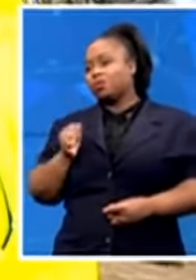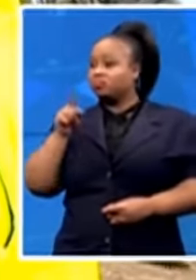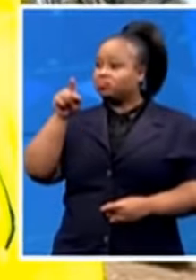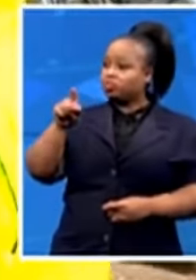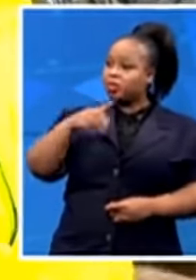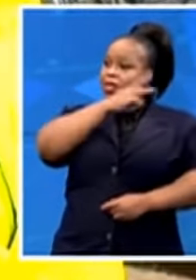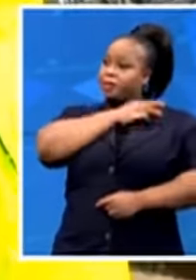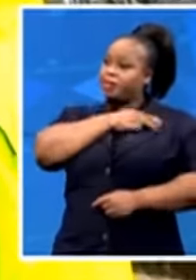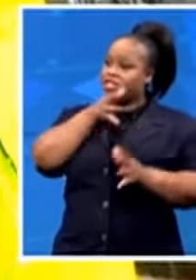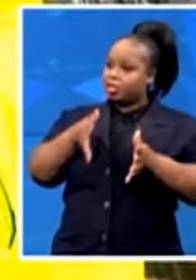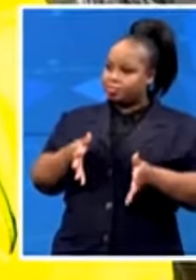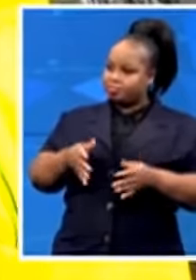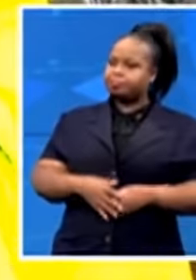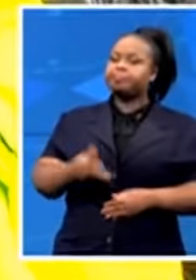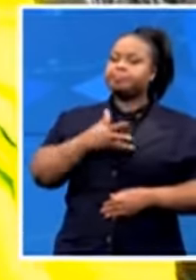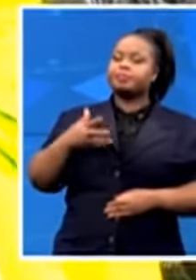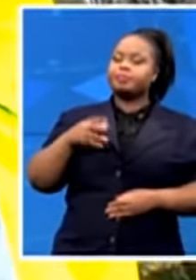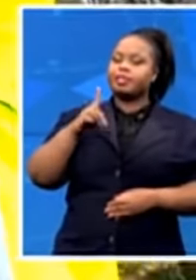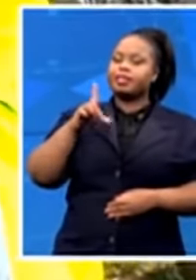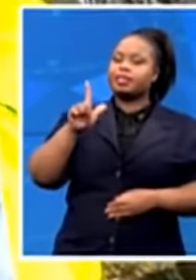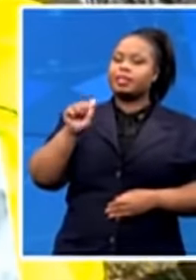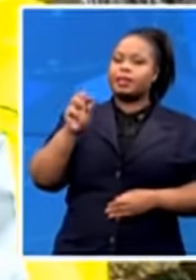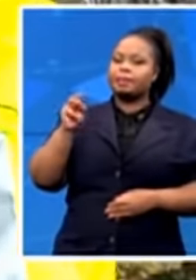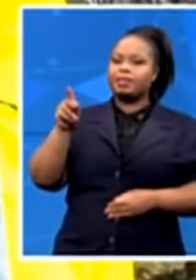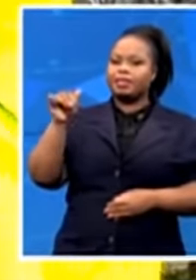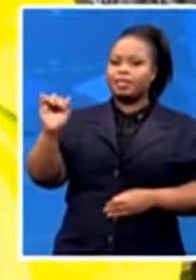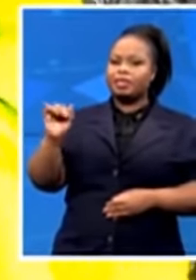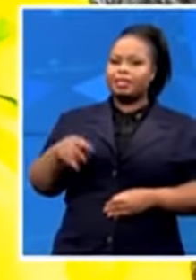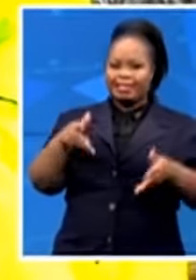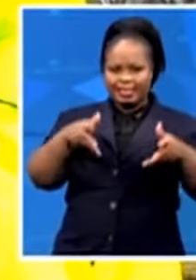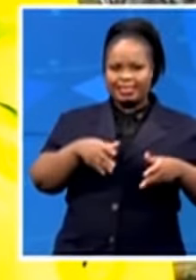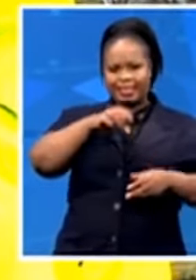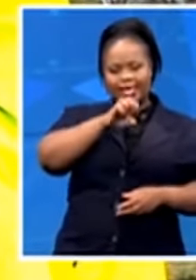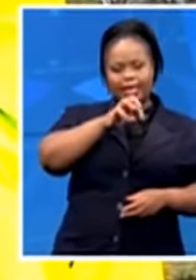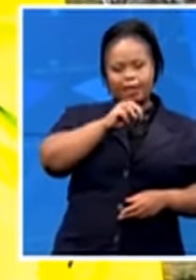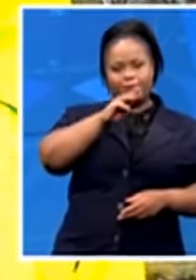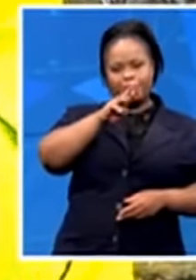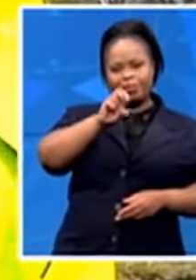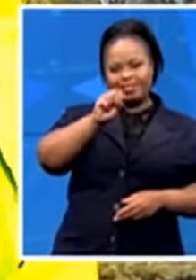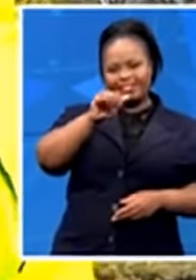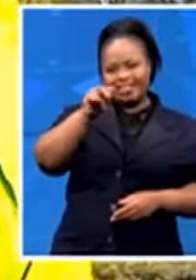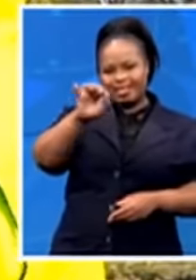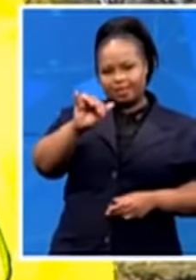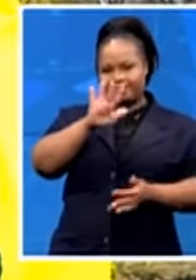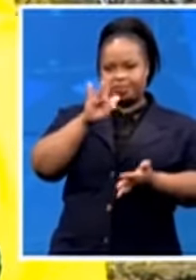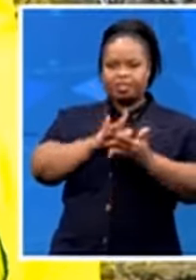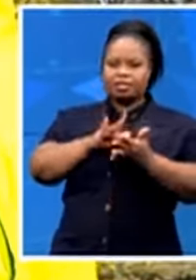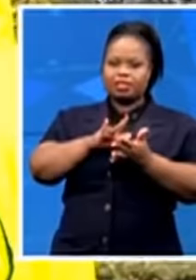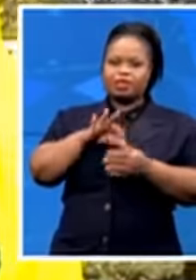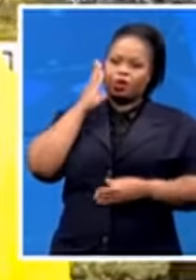at Emuseni Center for the Old Age. Talk to us.